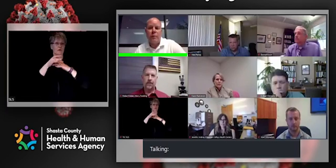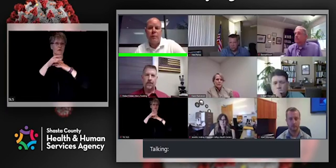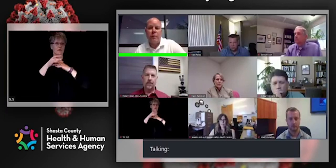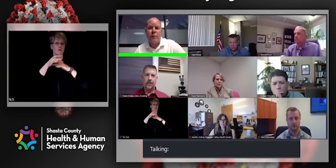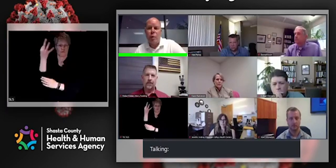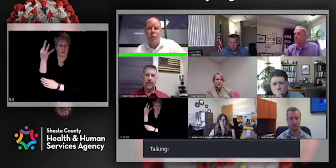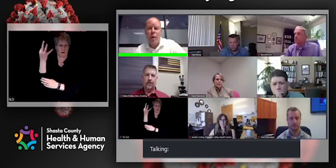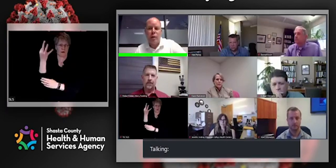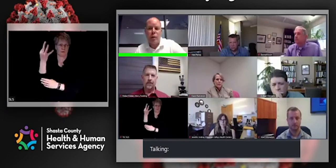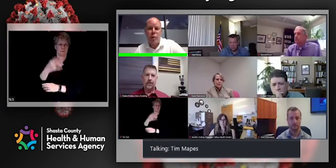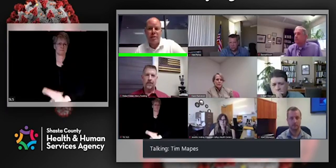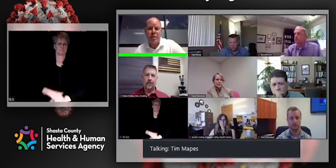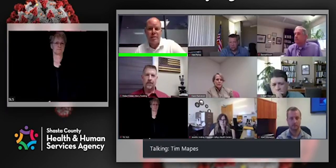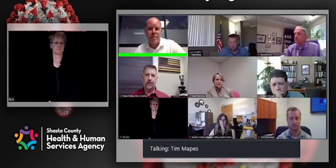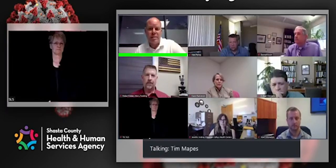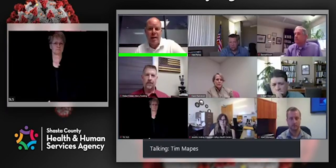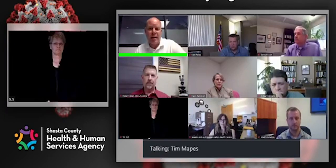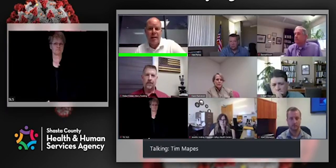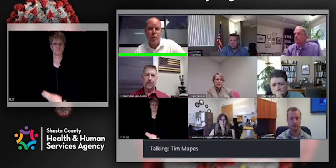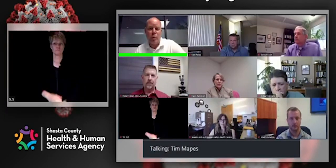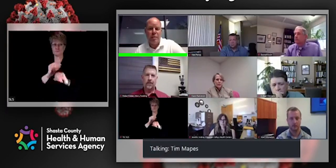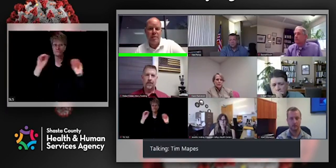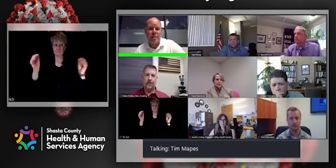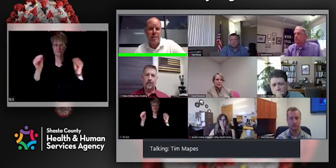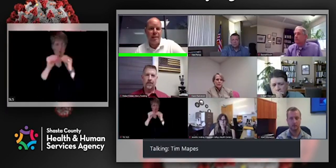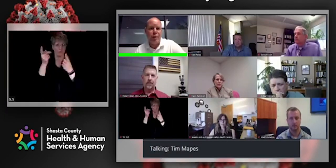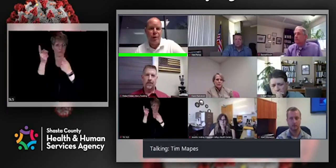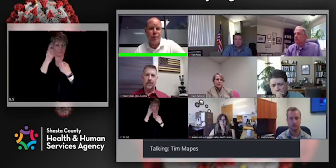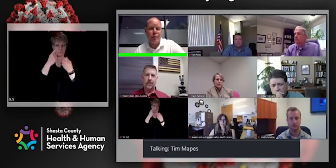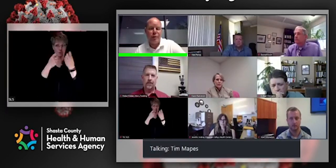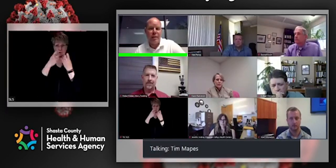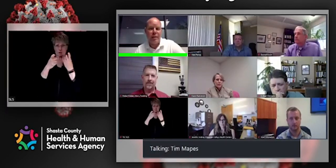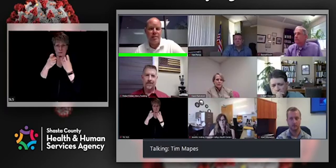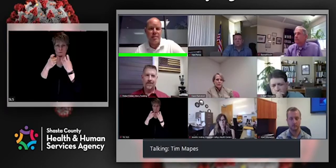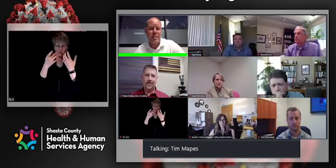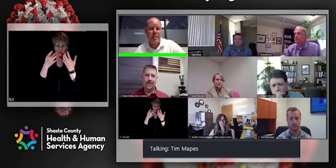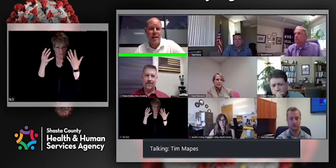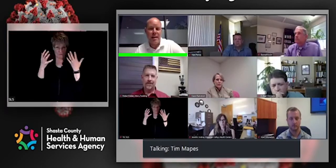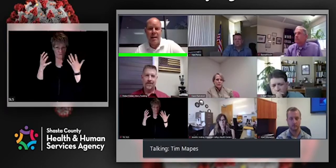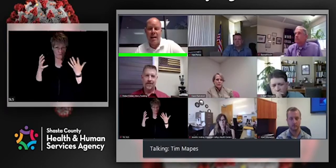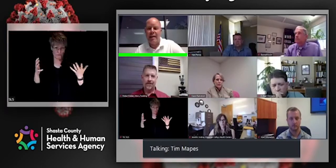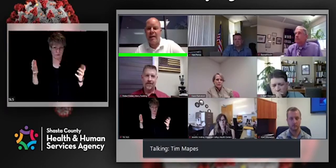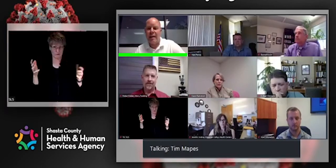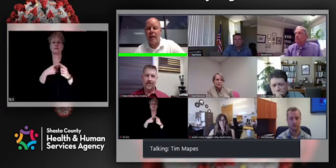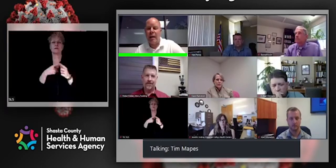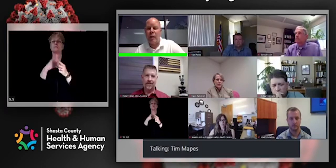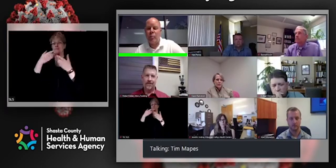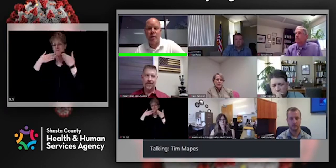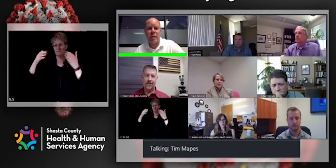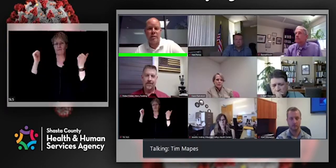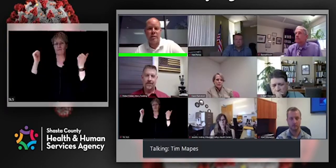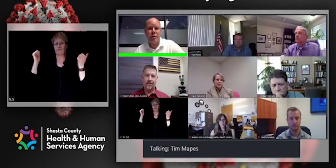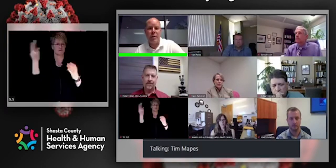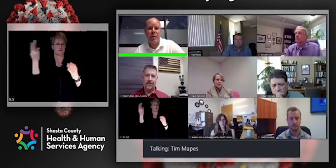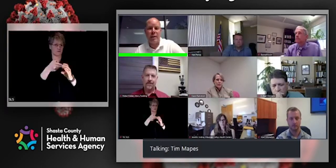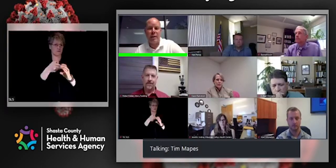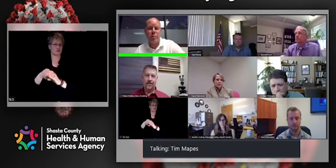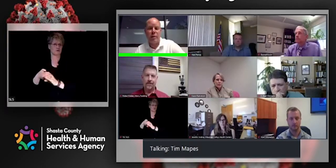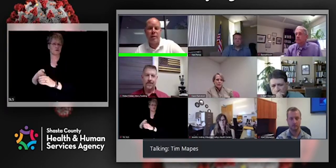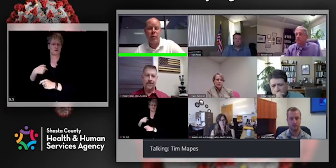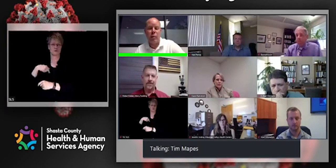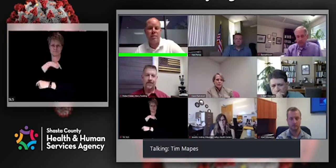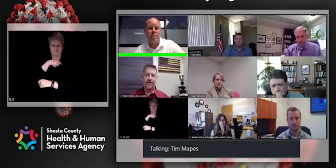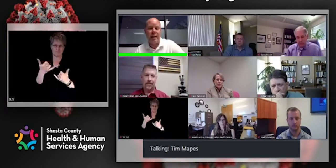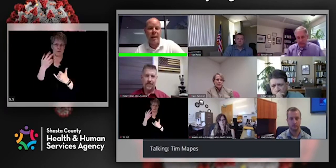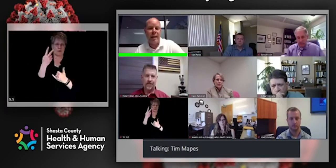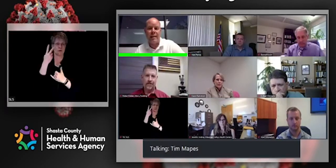So if there are no other questions, I am going to say thank you all for joining us today. And, uh, we will talk to you